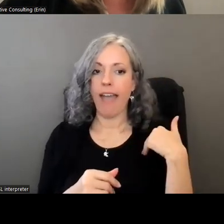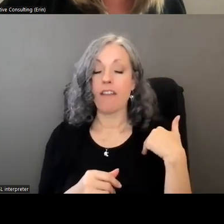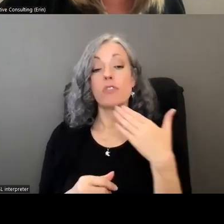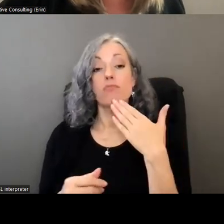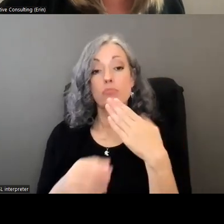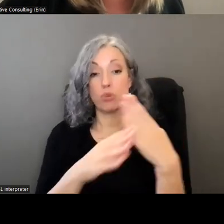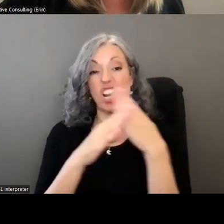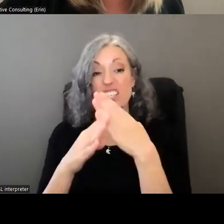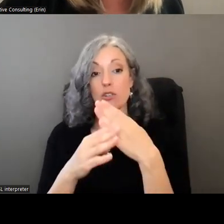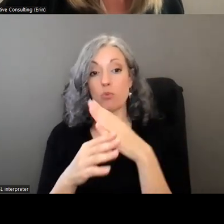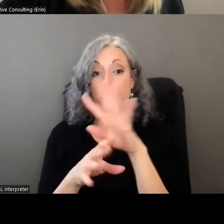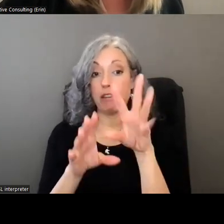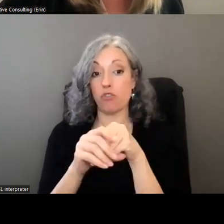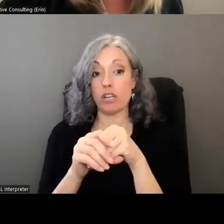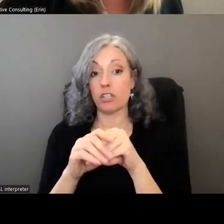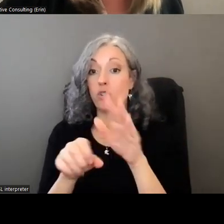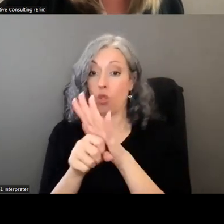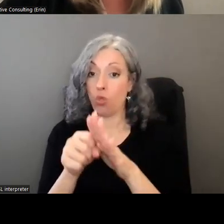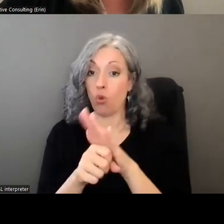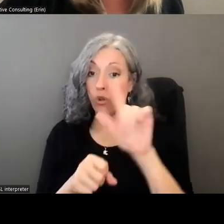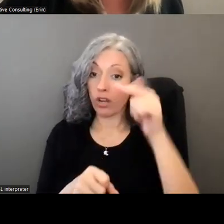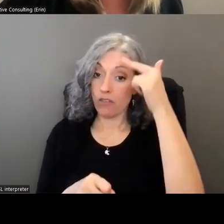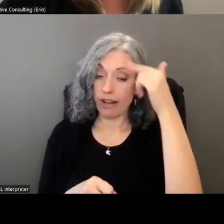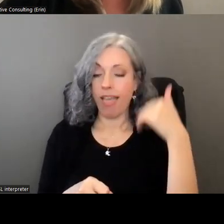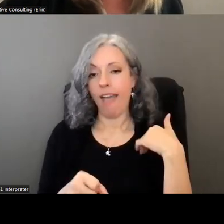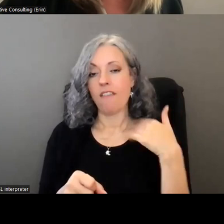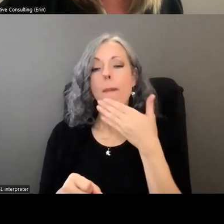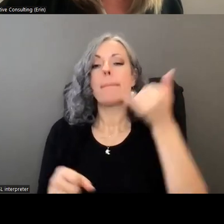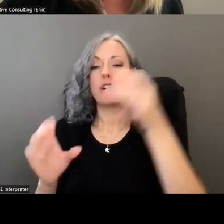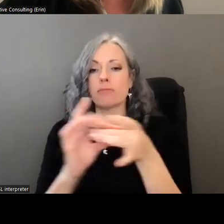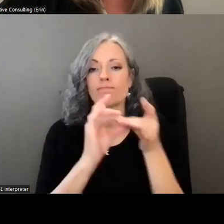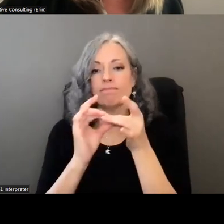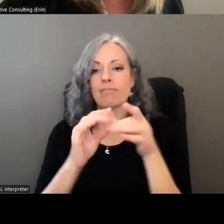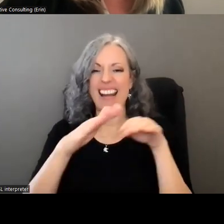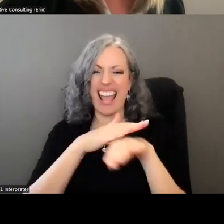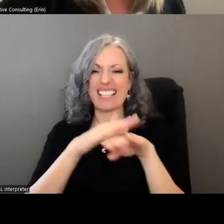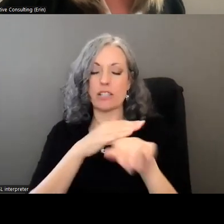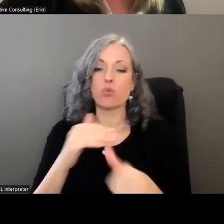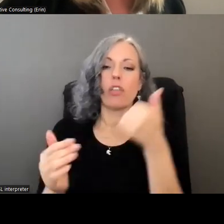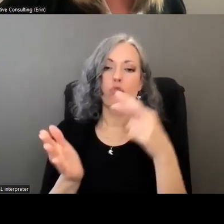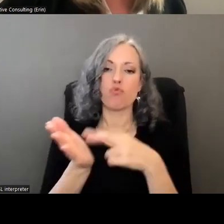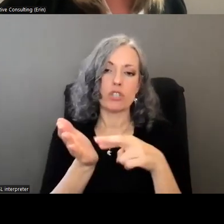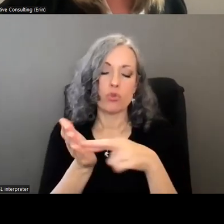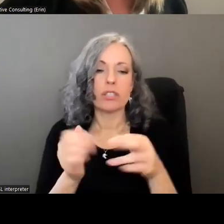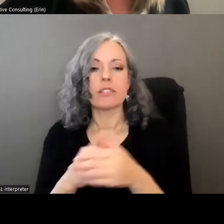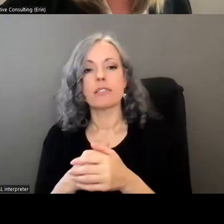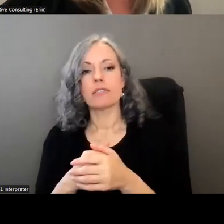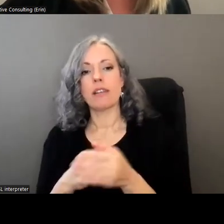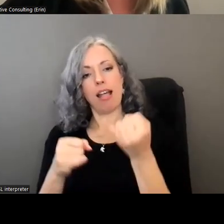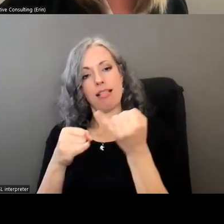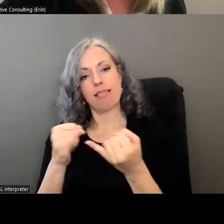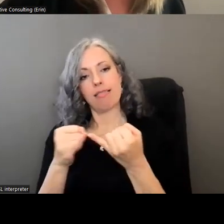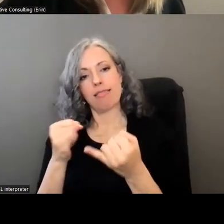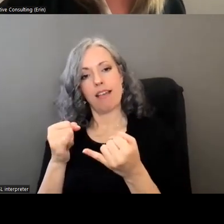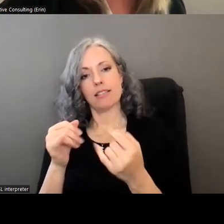with their integration into the local government and often have greater coordination and access to other resources and lastly the last theme that